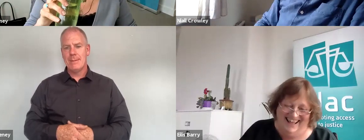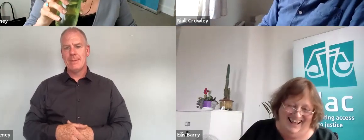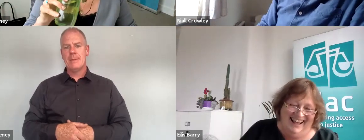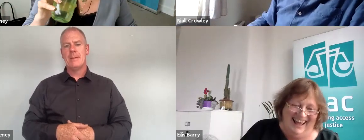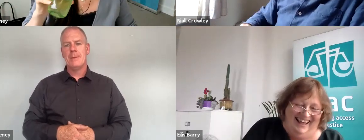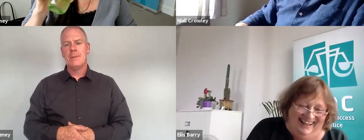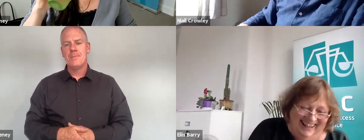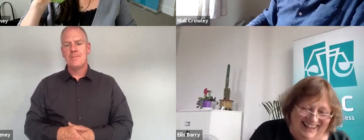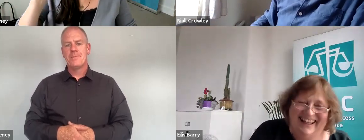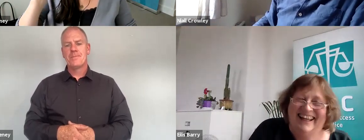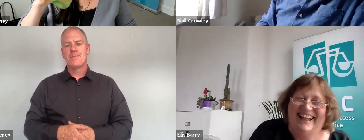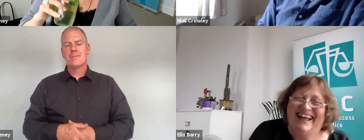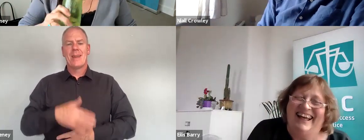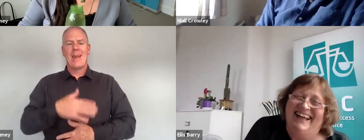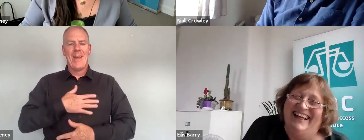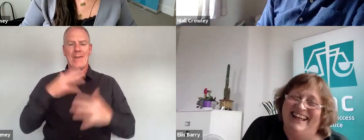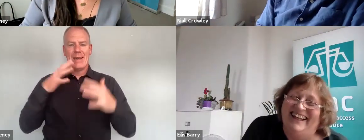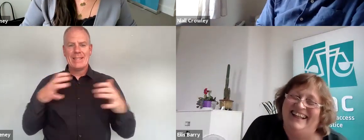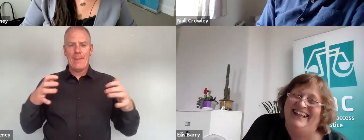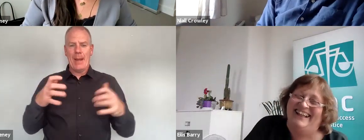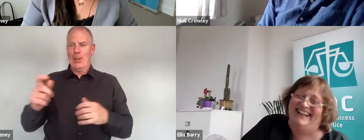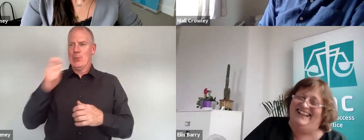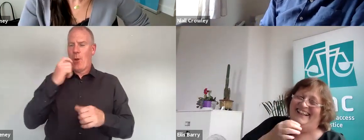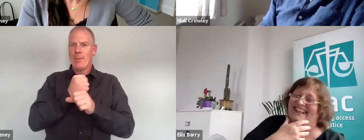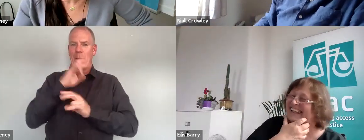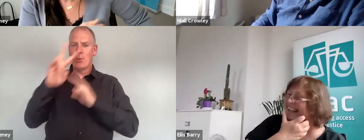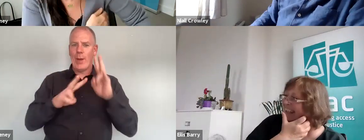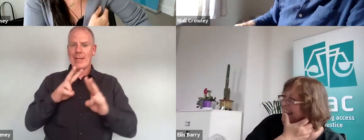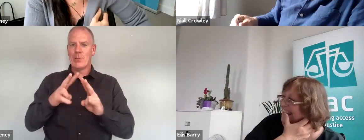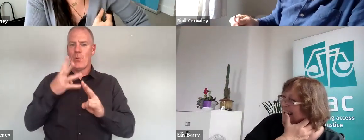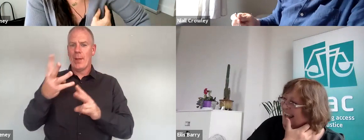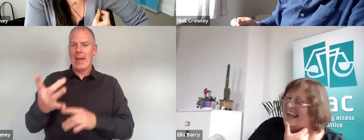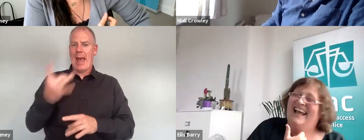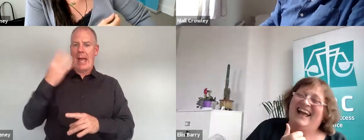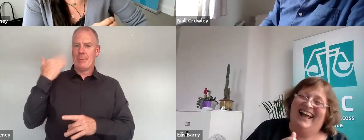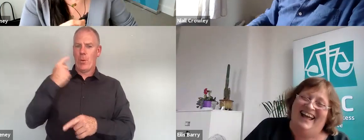I love these I love these seminars where you're warned about the questions you're going to be asking Okay